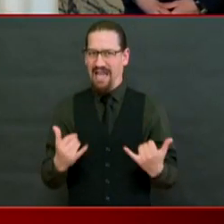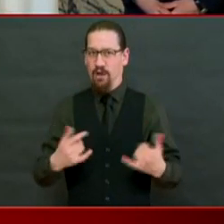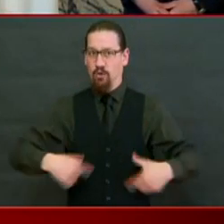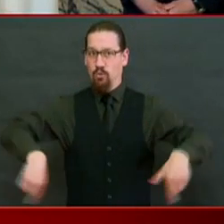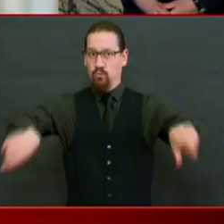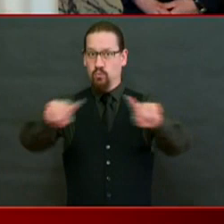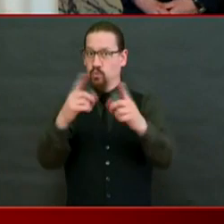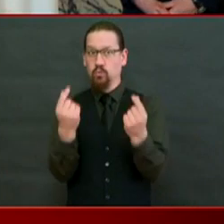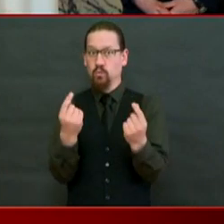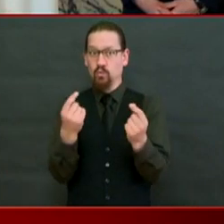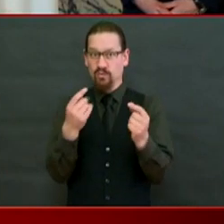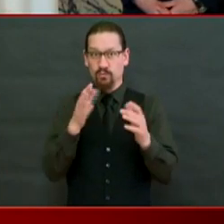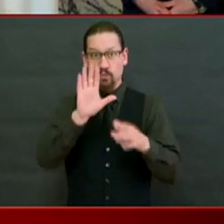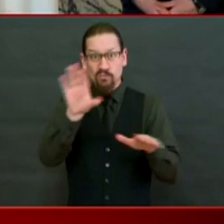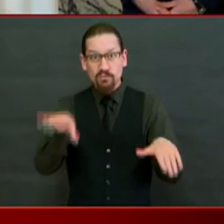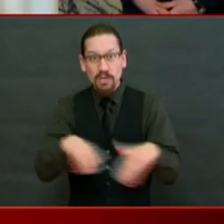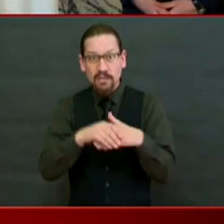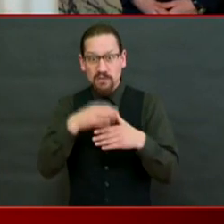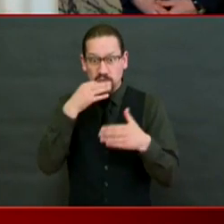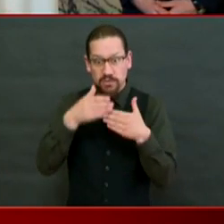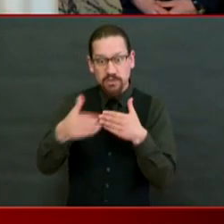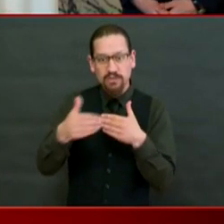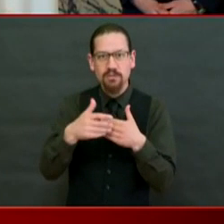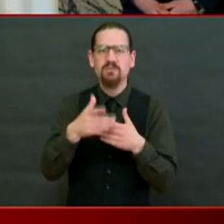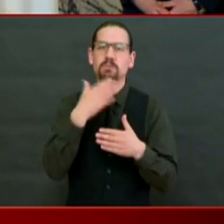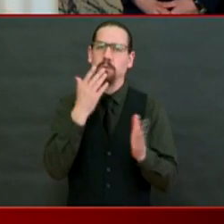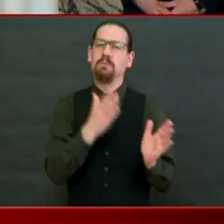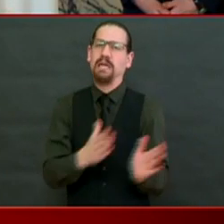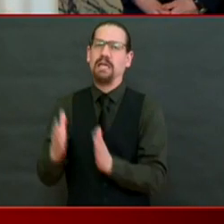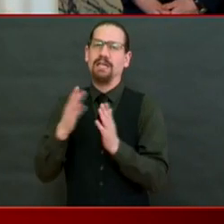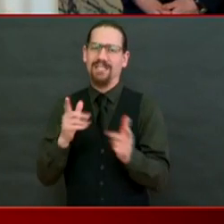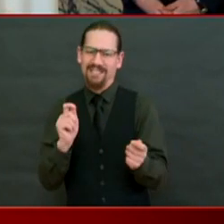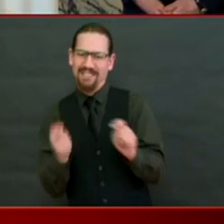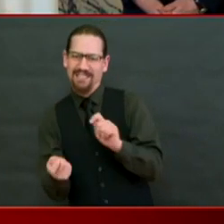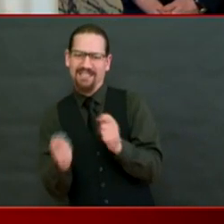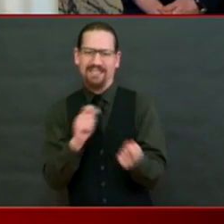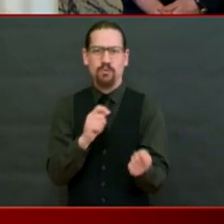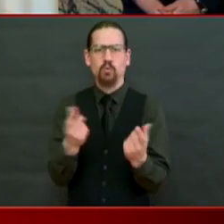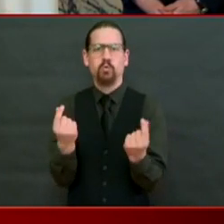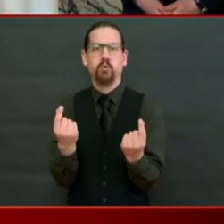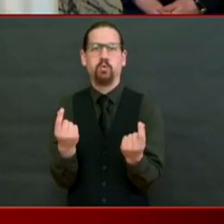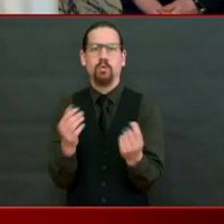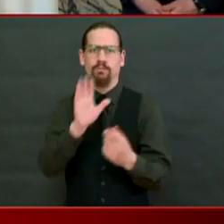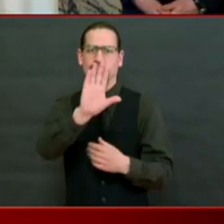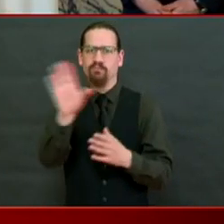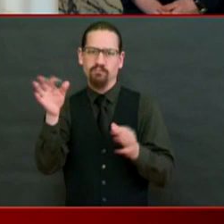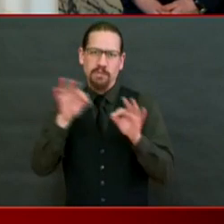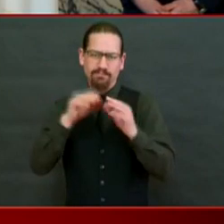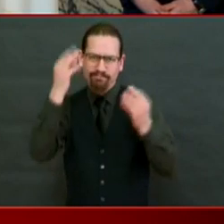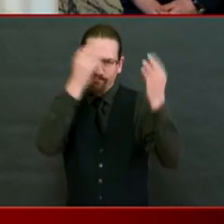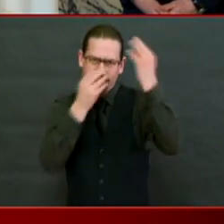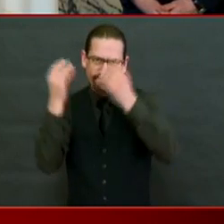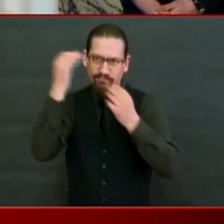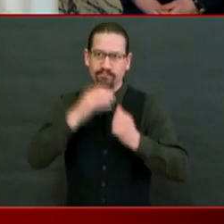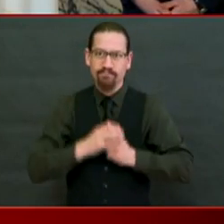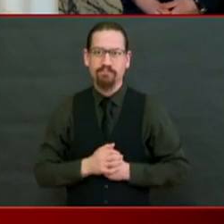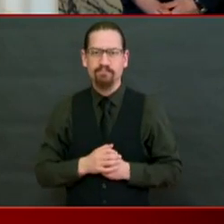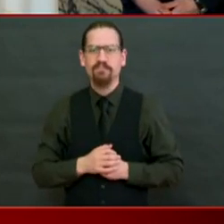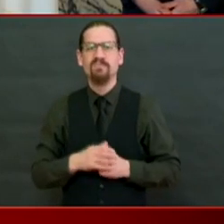I will later this week be making this guidance more official,